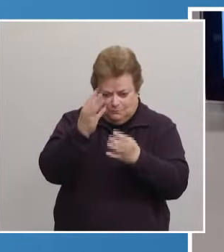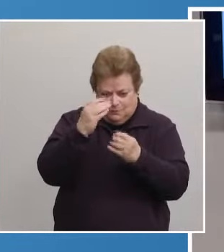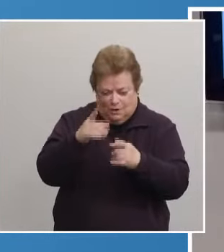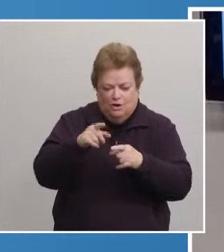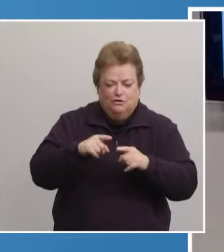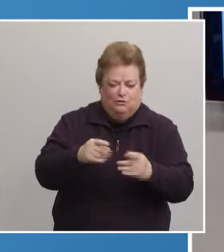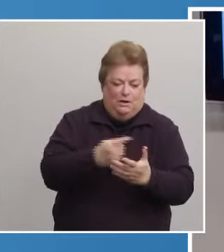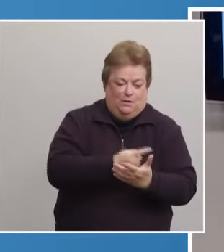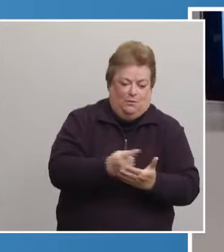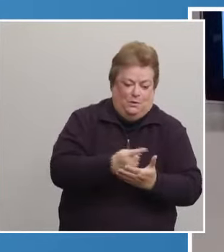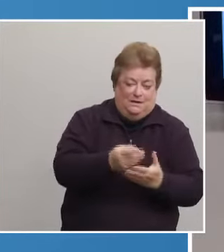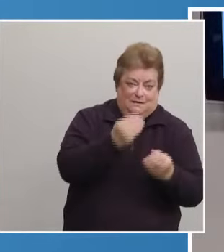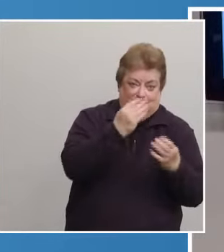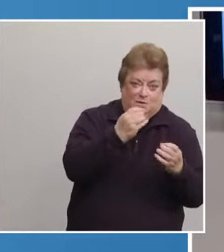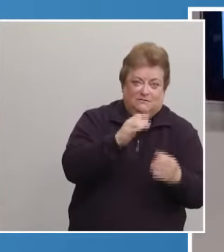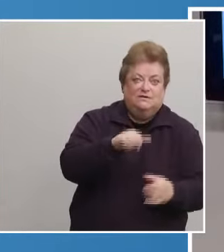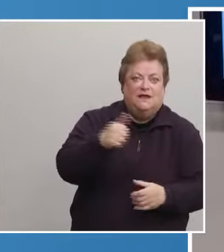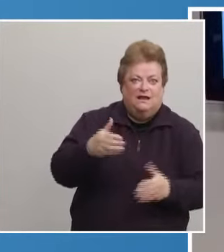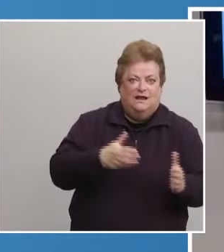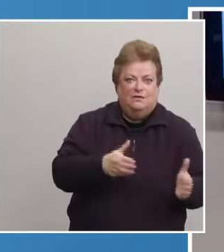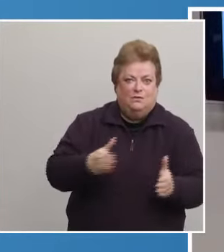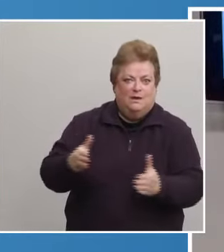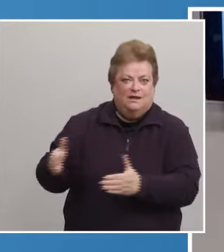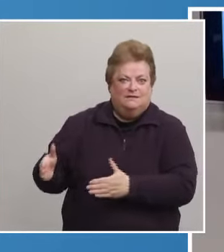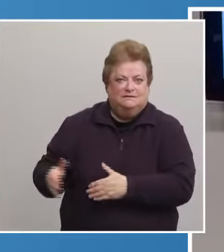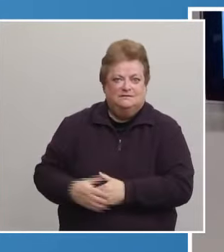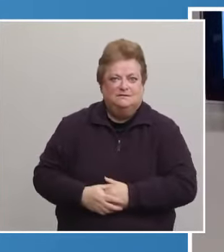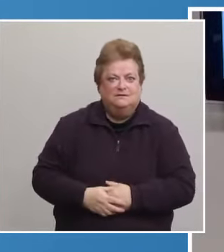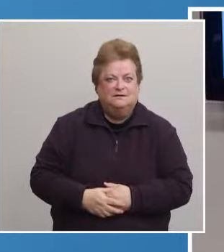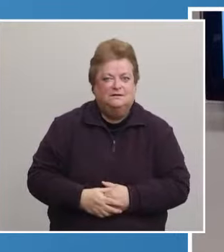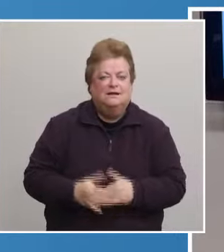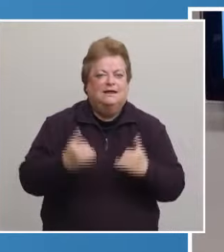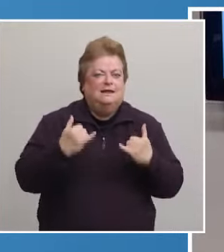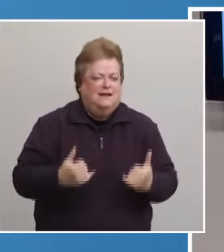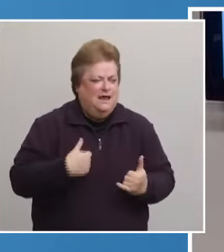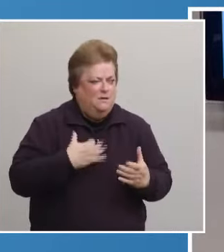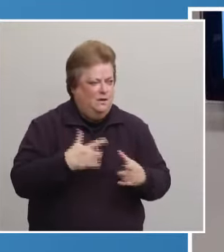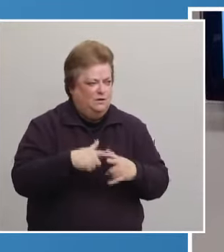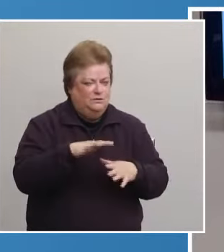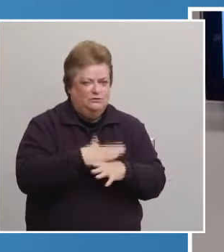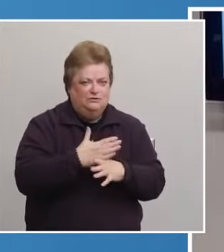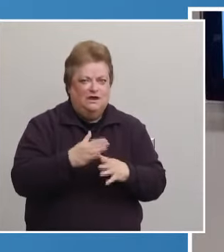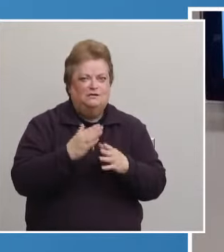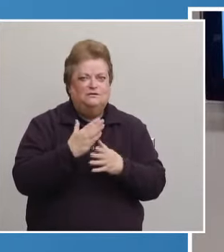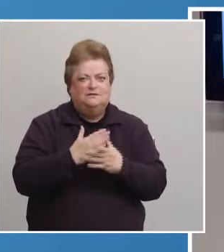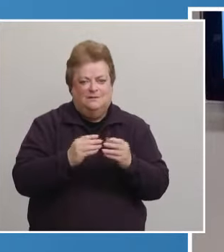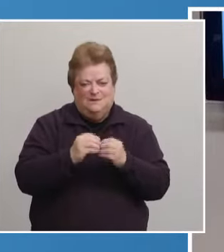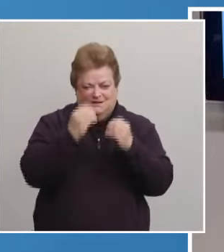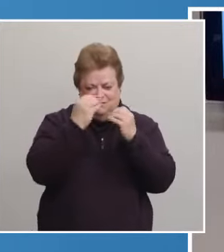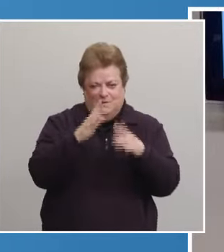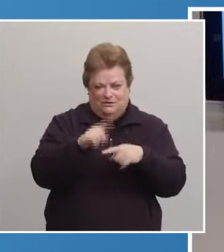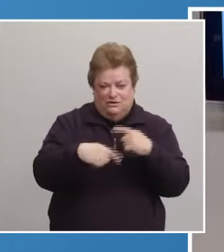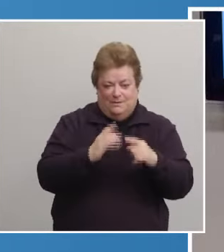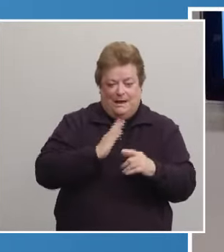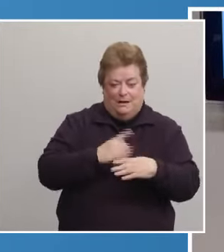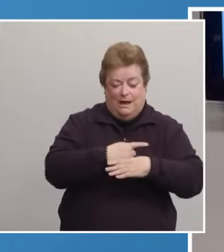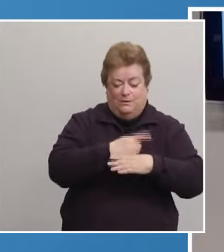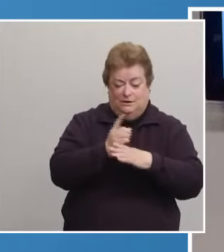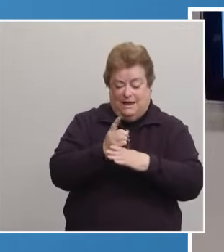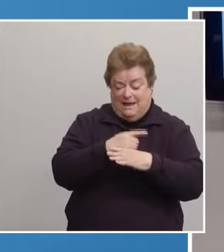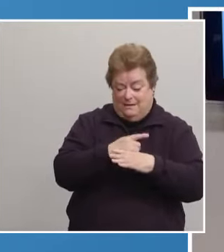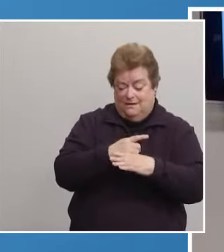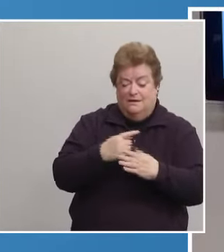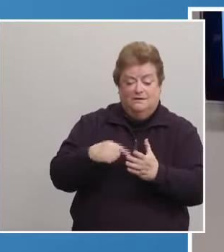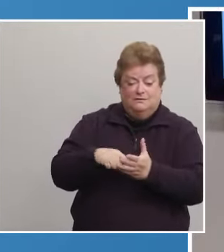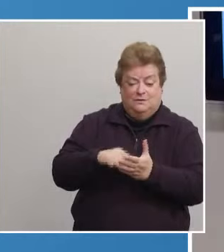and through other channels. Now I want to share some information about the dial. We have more good news